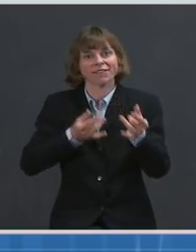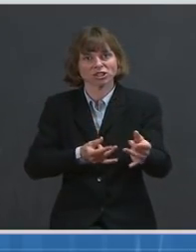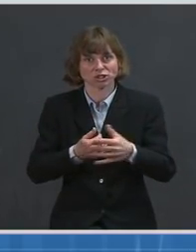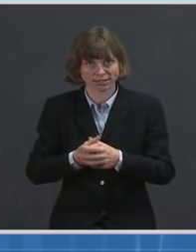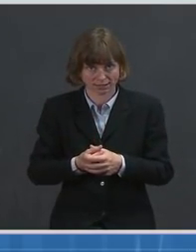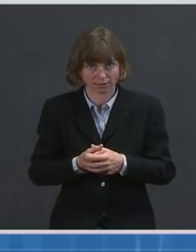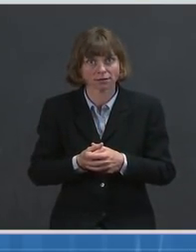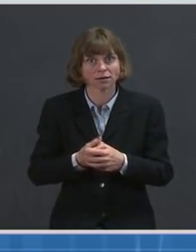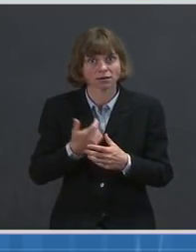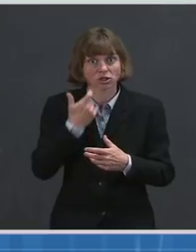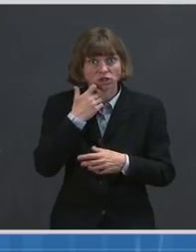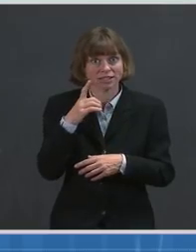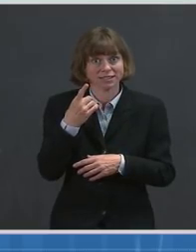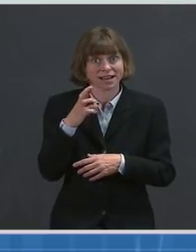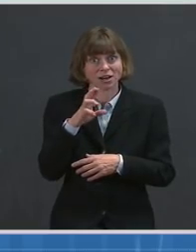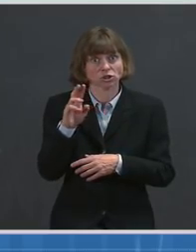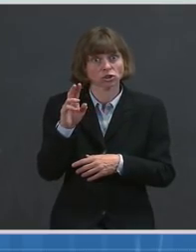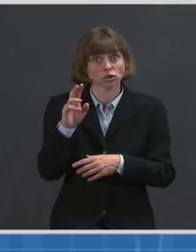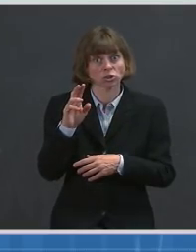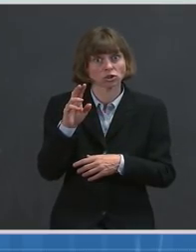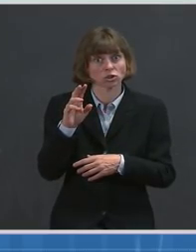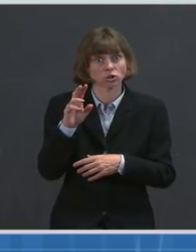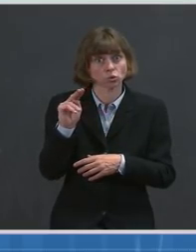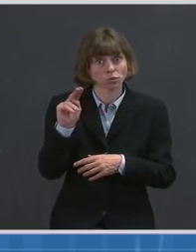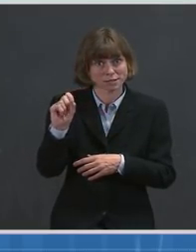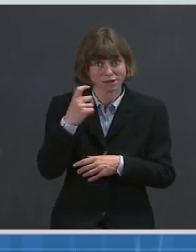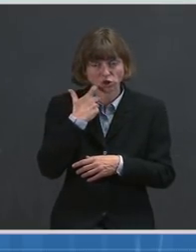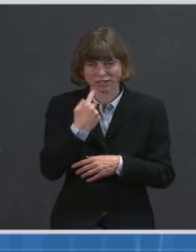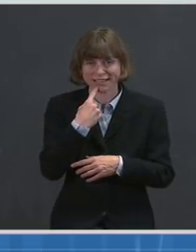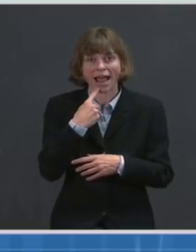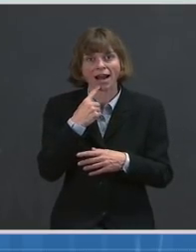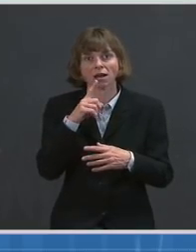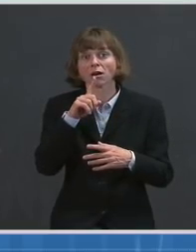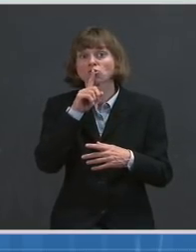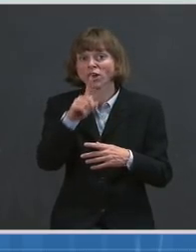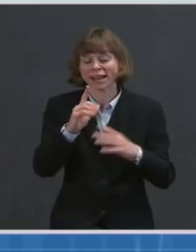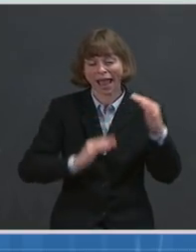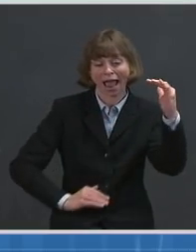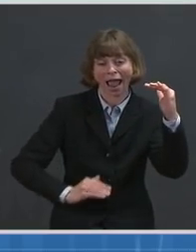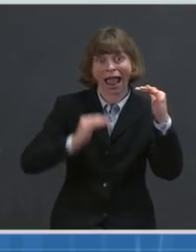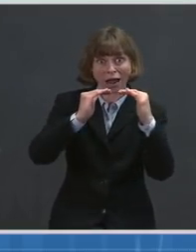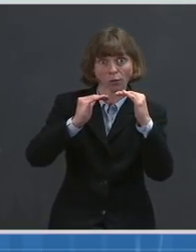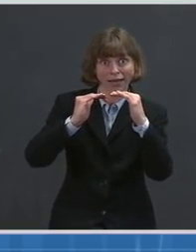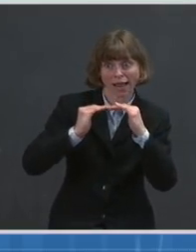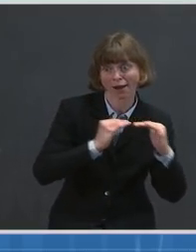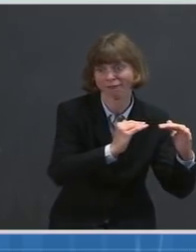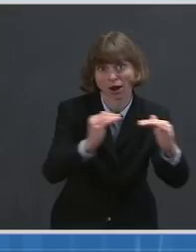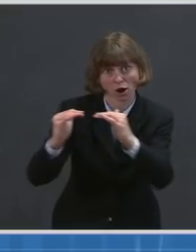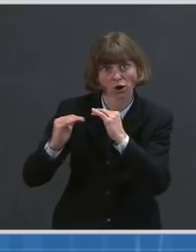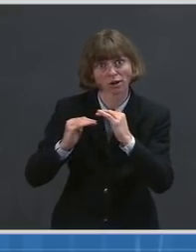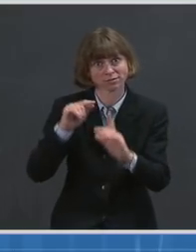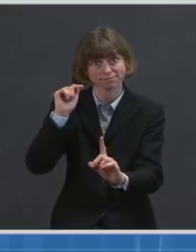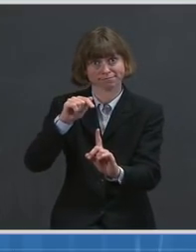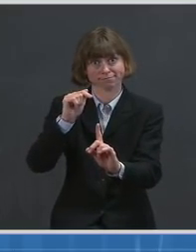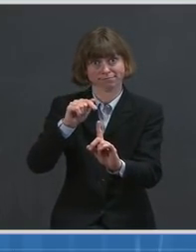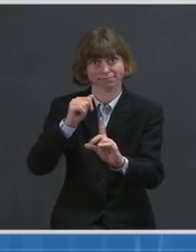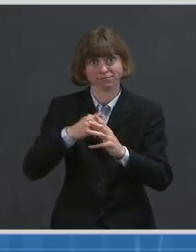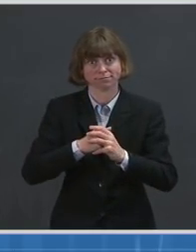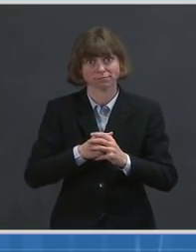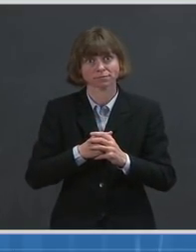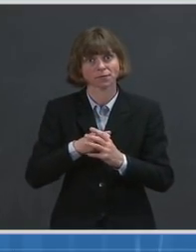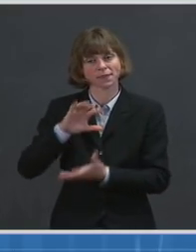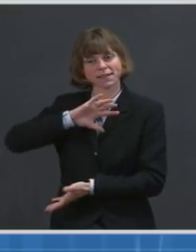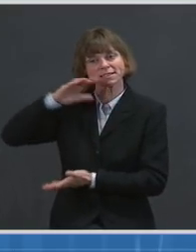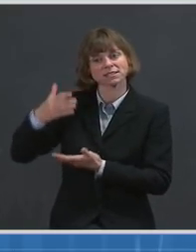talked about, as importantly, equity and fairness. The next couple of weeks of supply overall are relatively